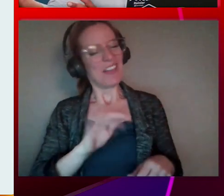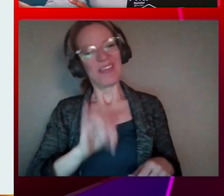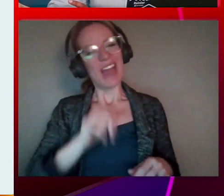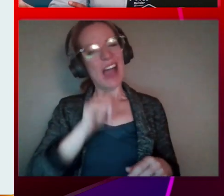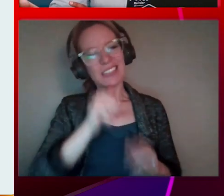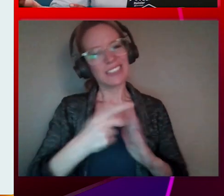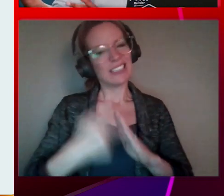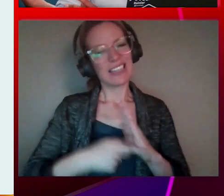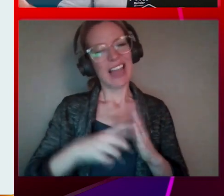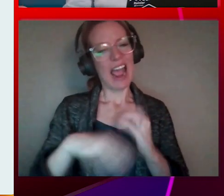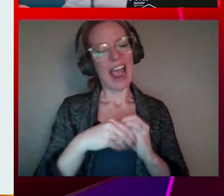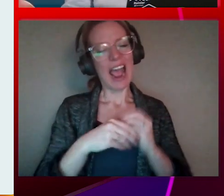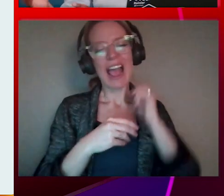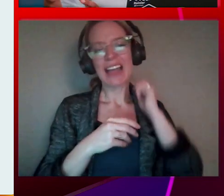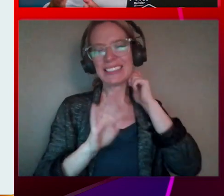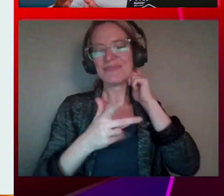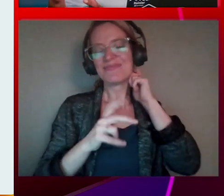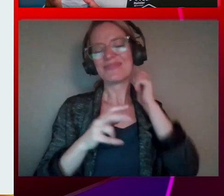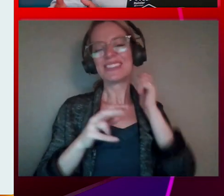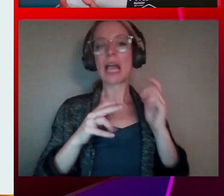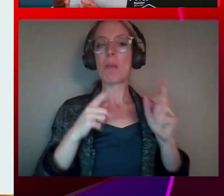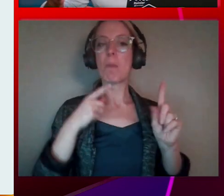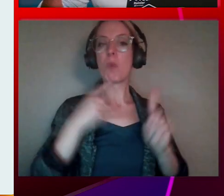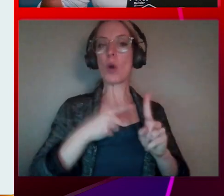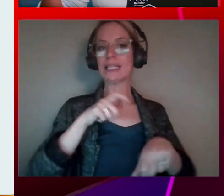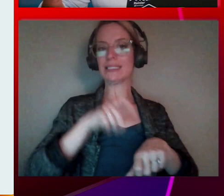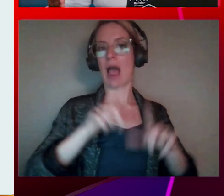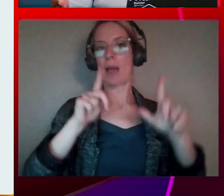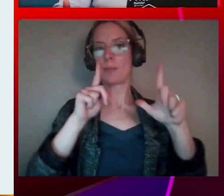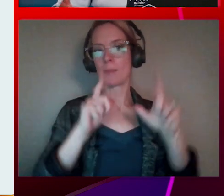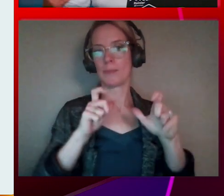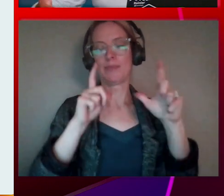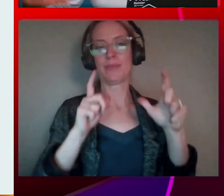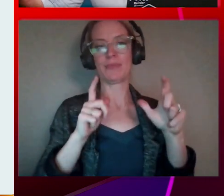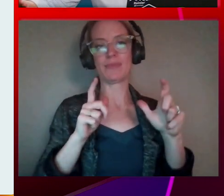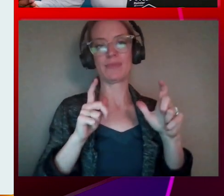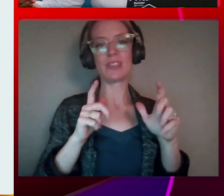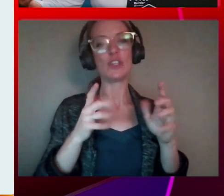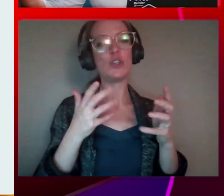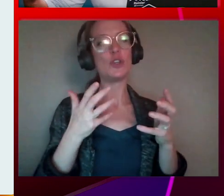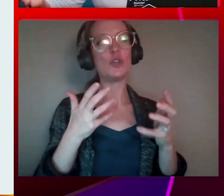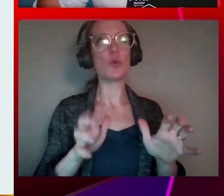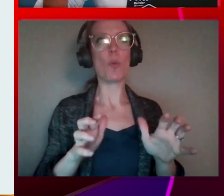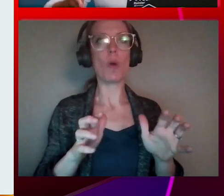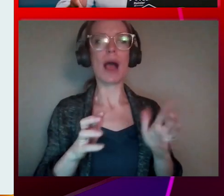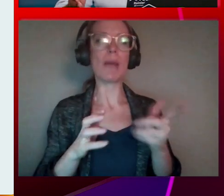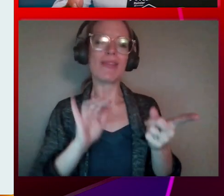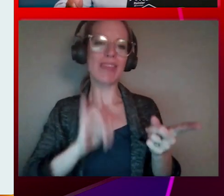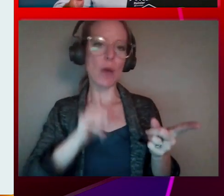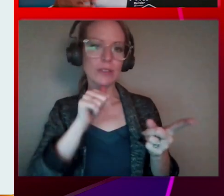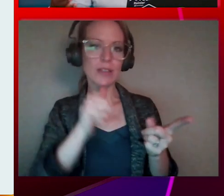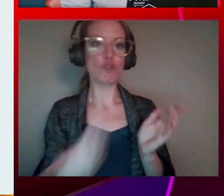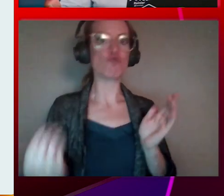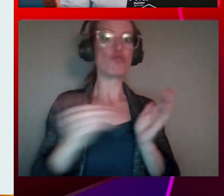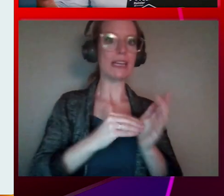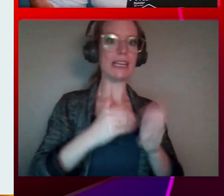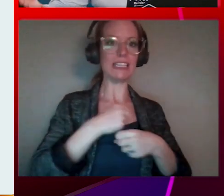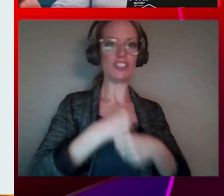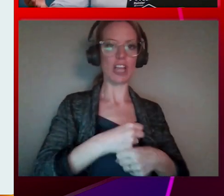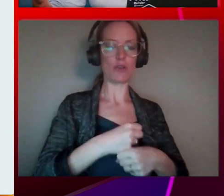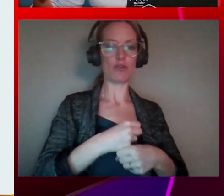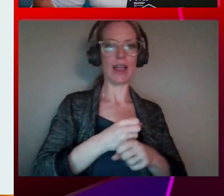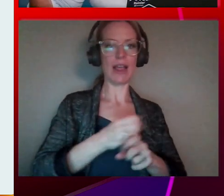what it was, the historical truth. So we kind of take a stance that it's not going to regenerate using at that point in time data,